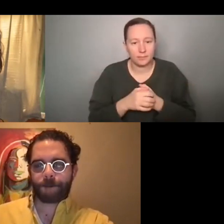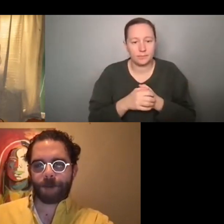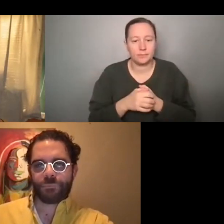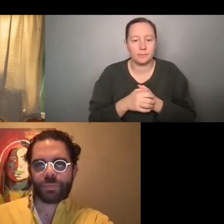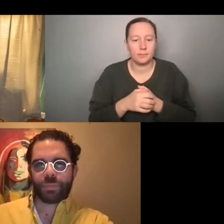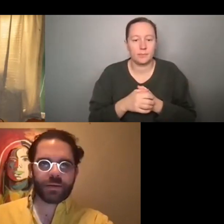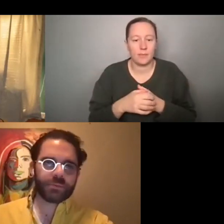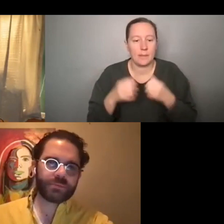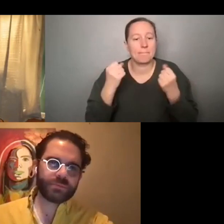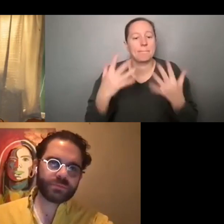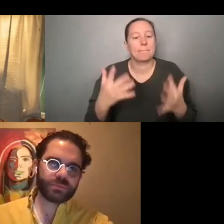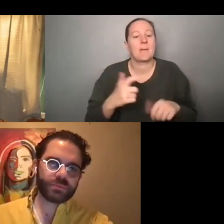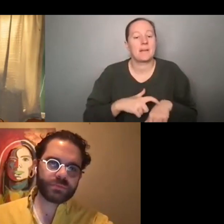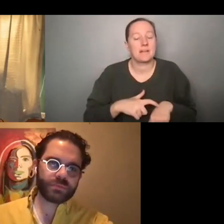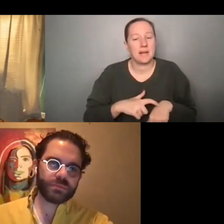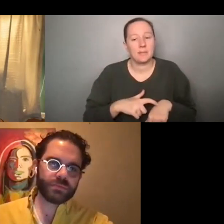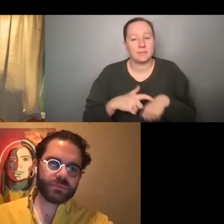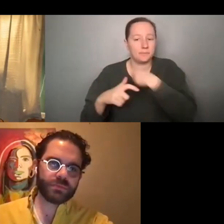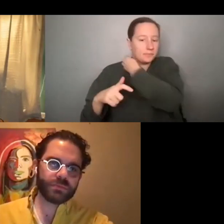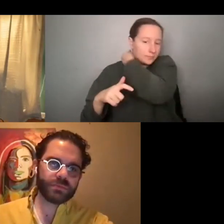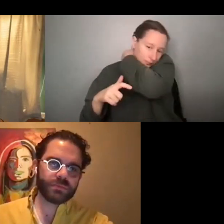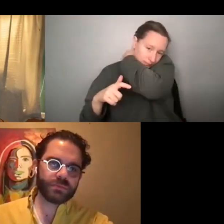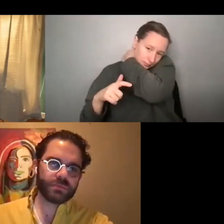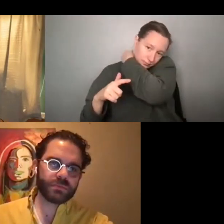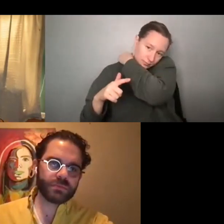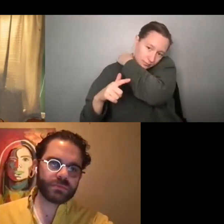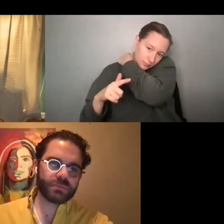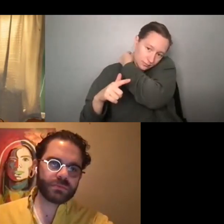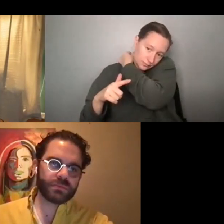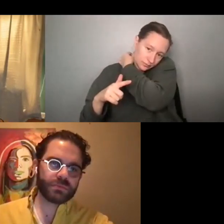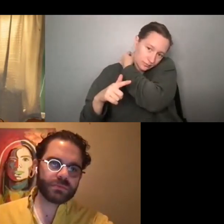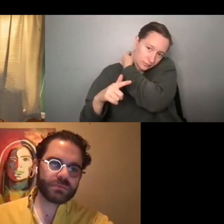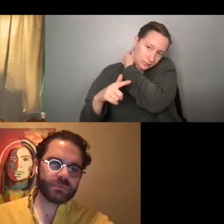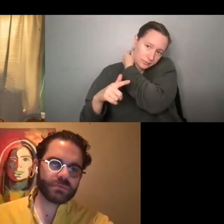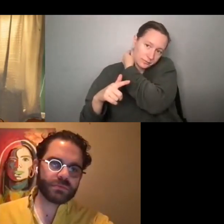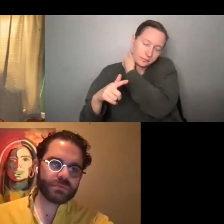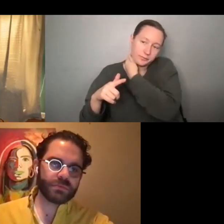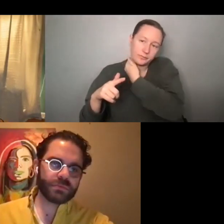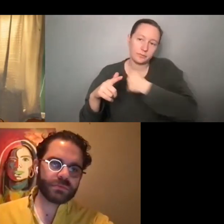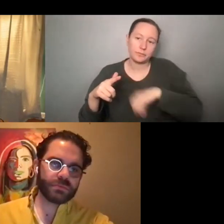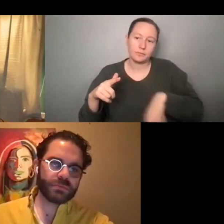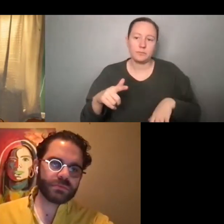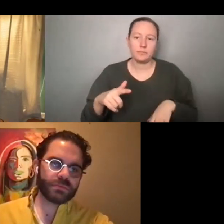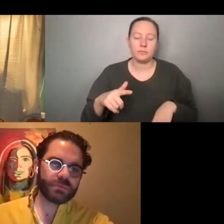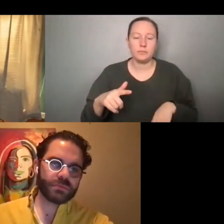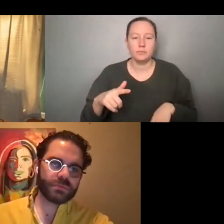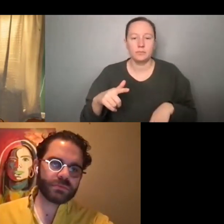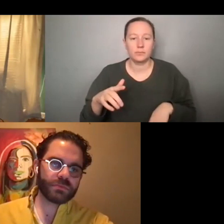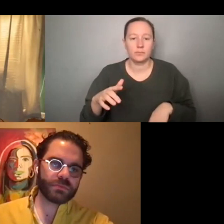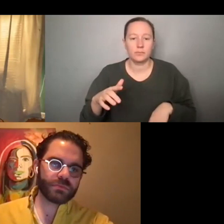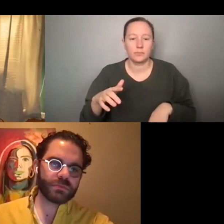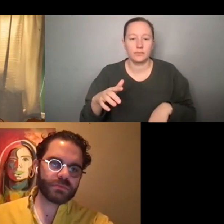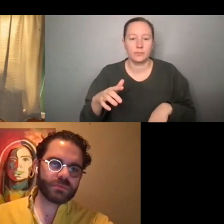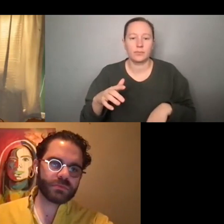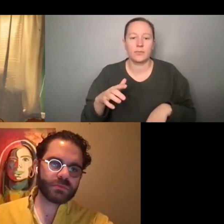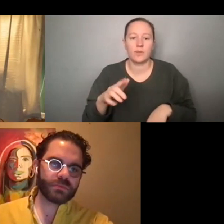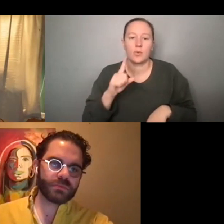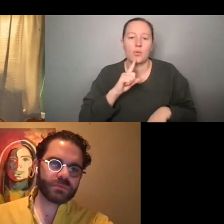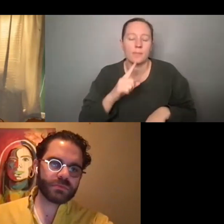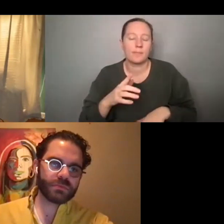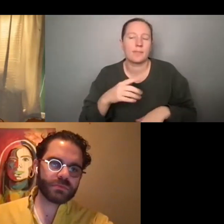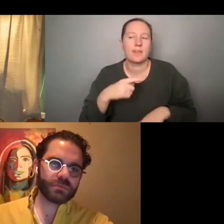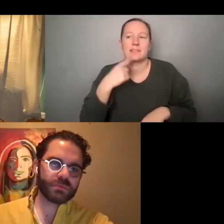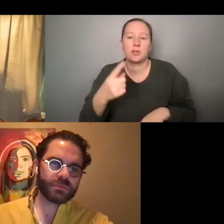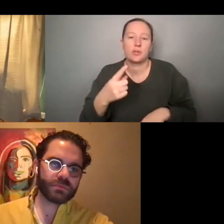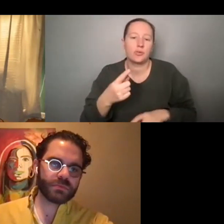A lot of times you are told to draw from your own lived experience